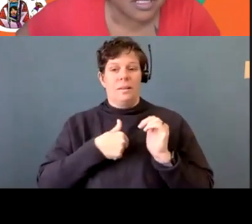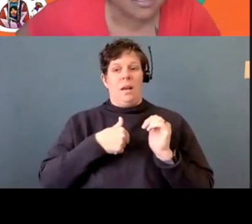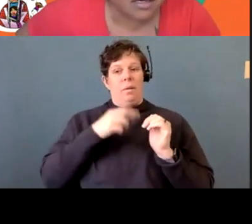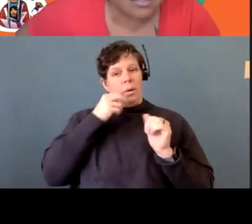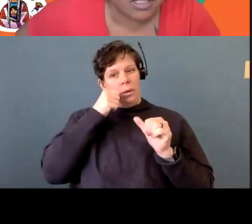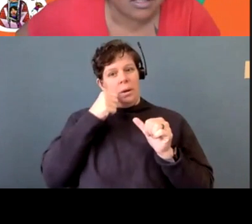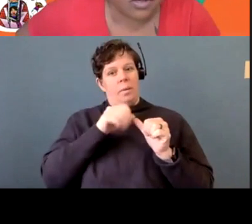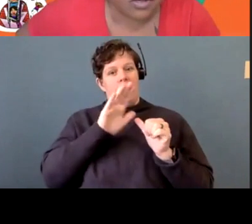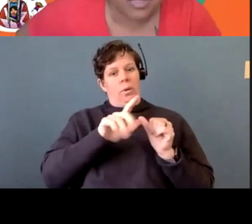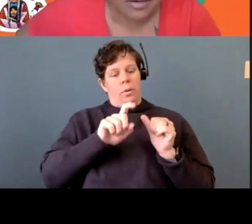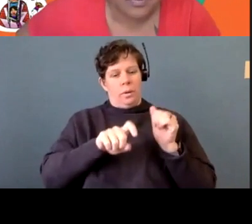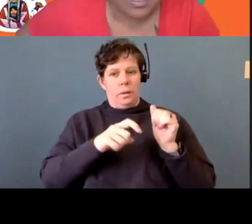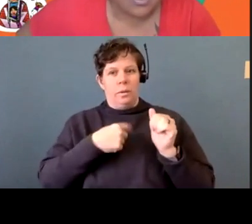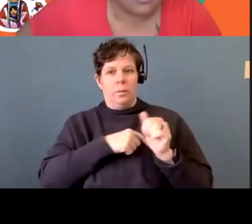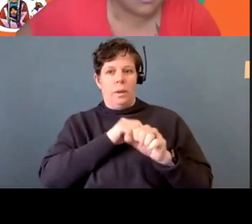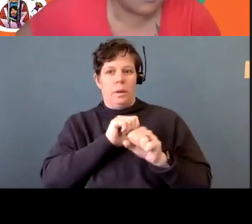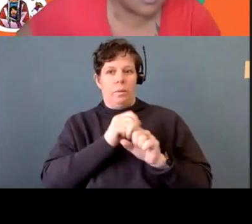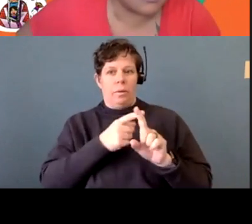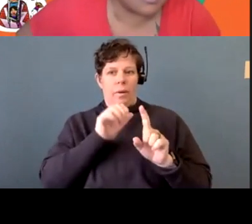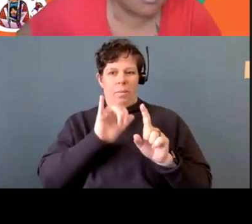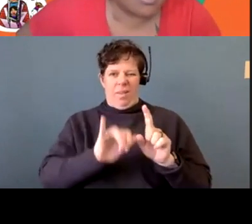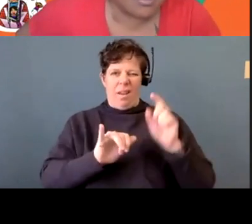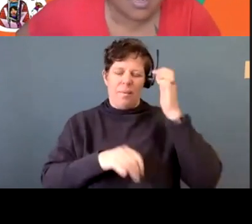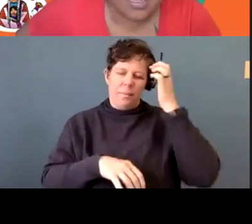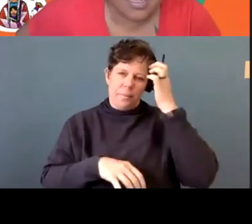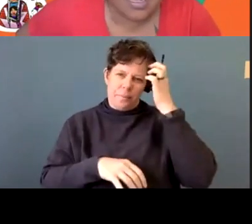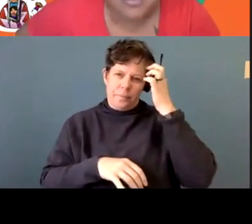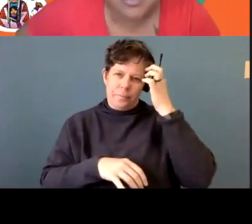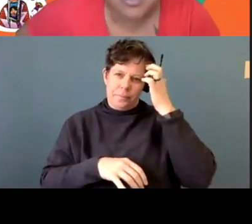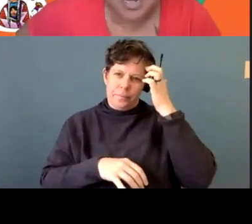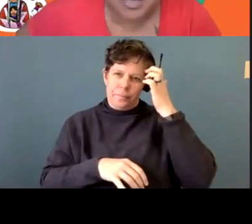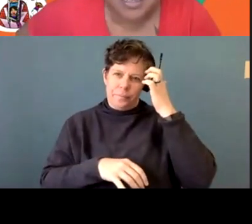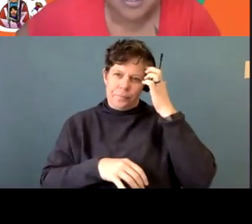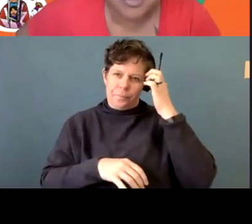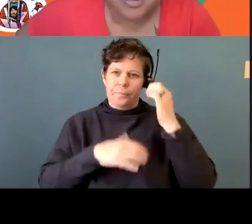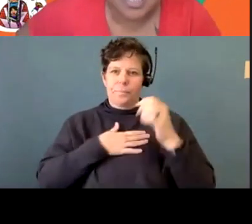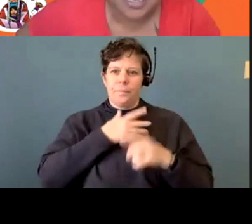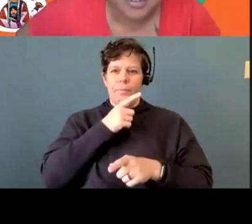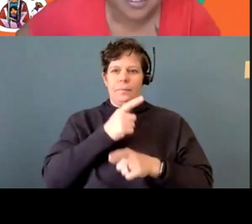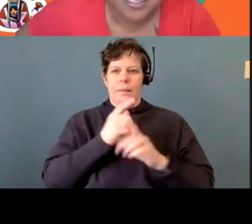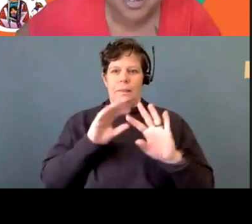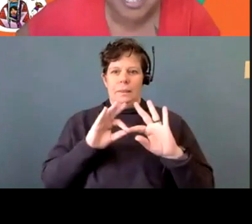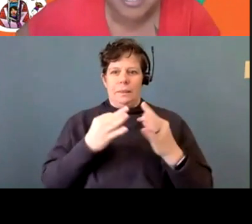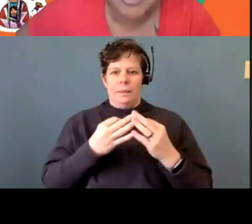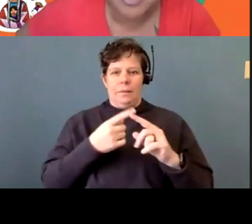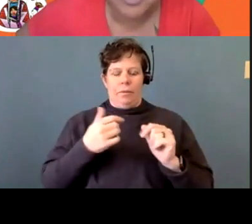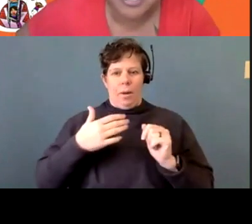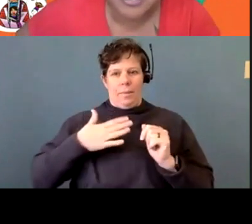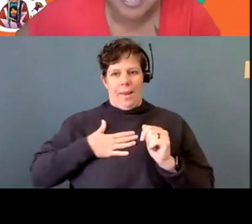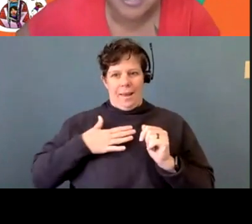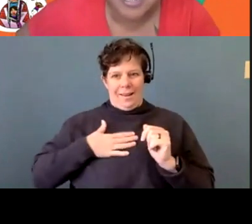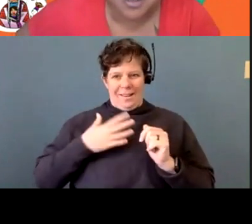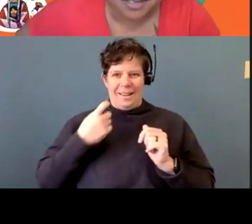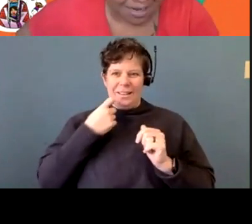what your needs are and we can work from there. Um, so my sister family from Canada has joined us. So I'm